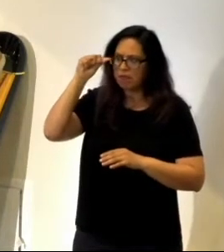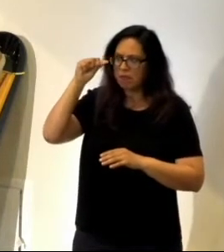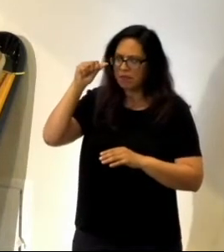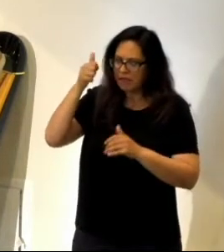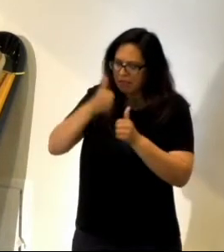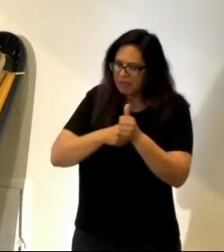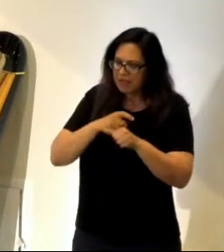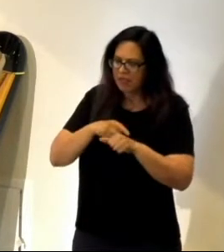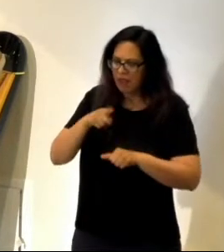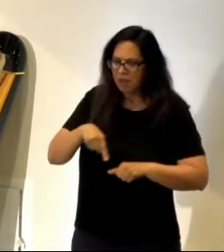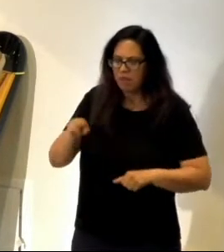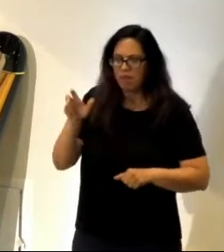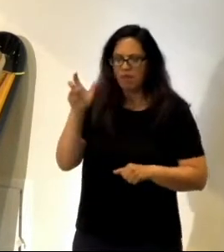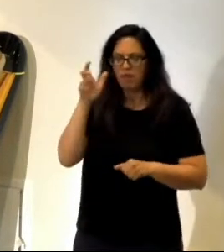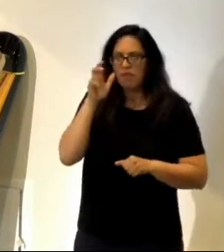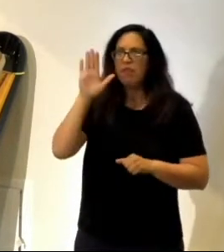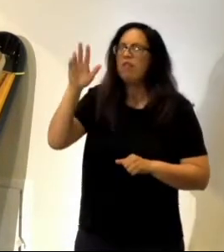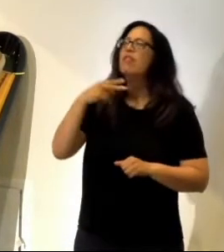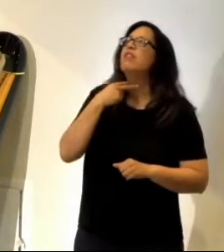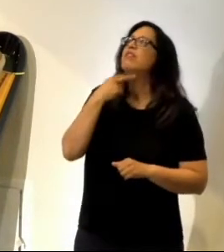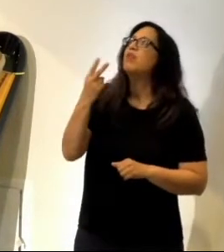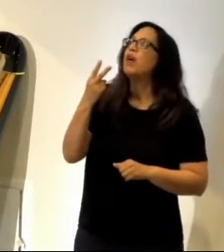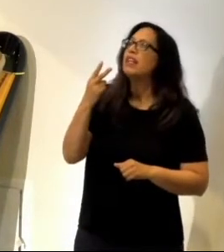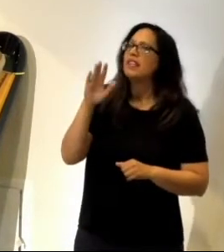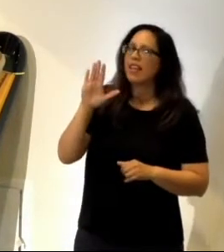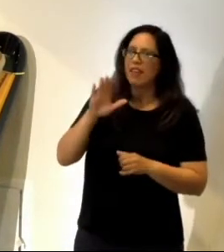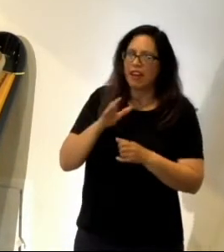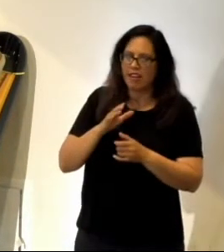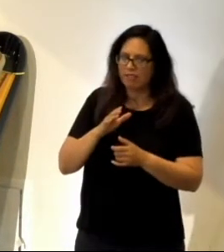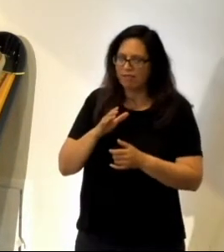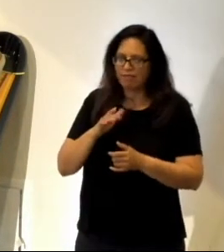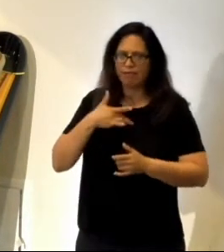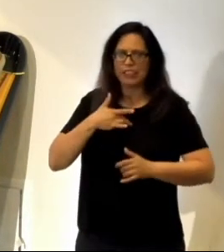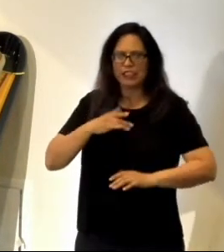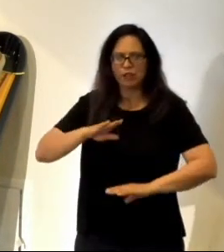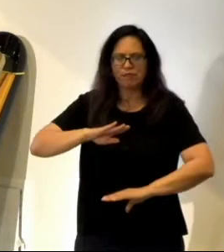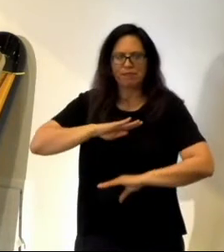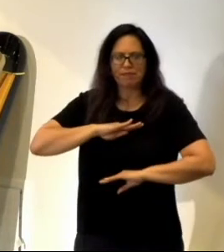hear the shepherd's voice, their cup runneth over.